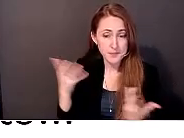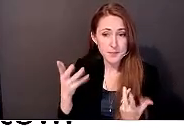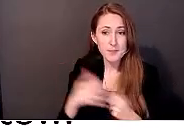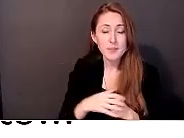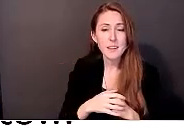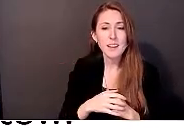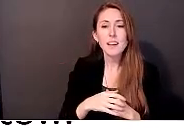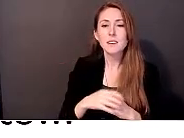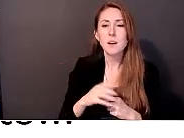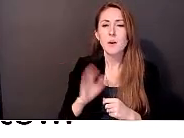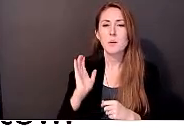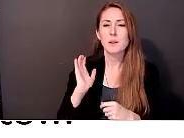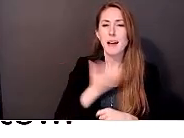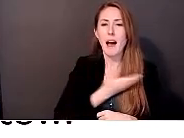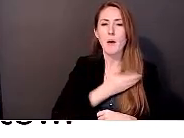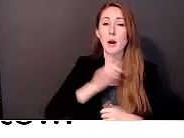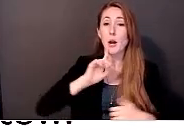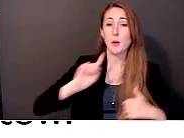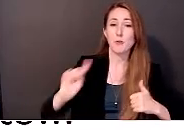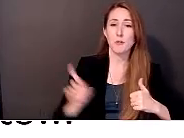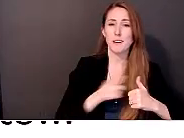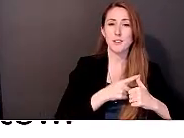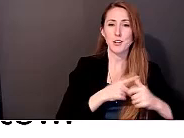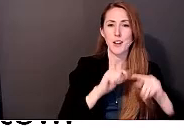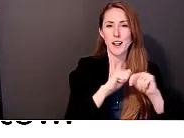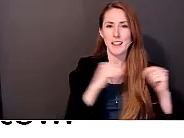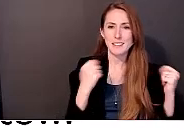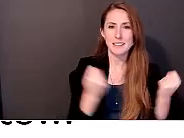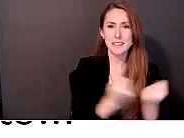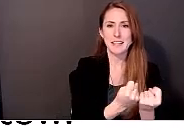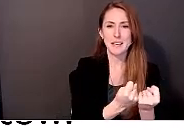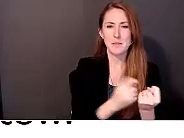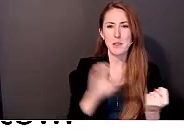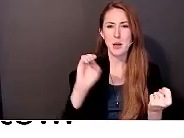our OG team of, uh, uh,